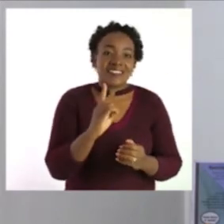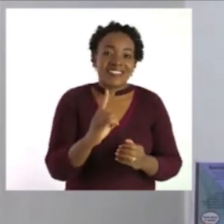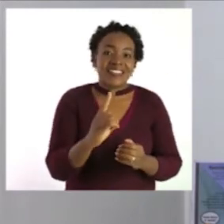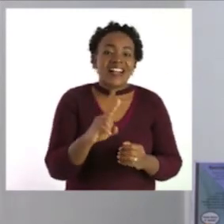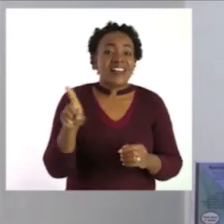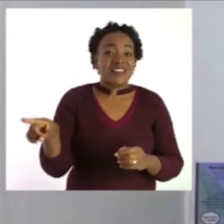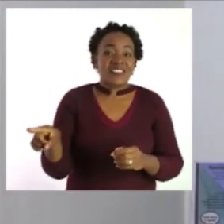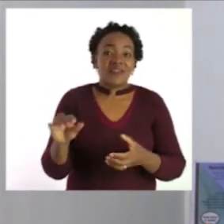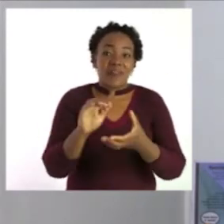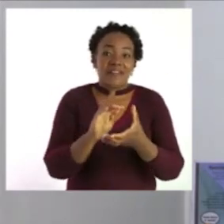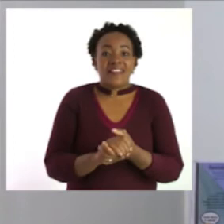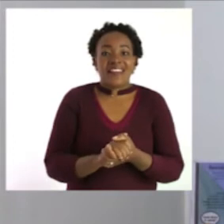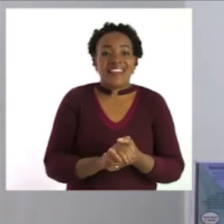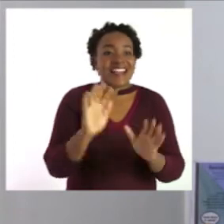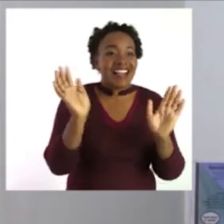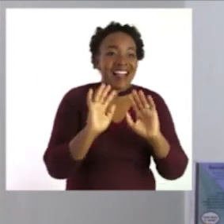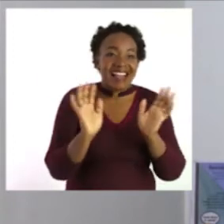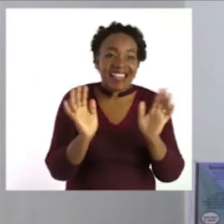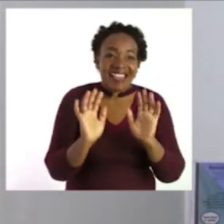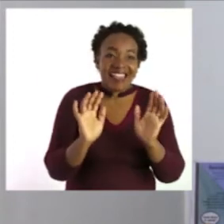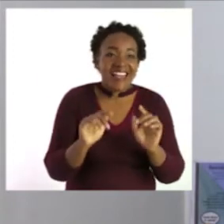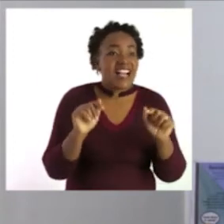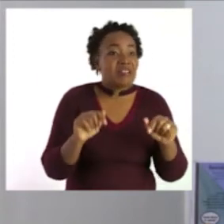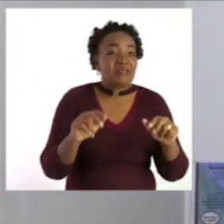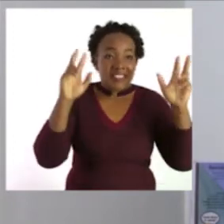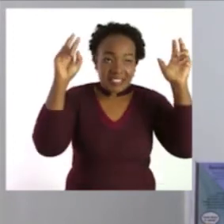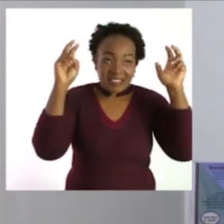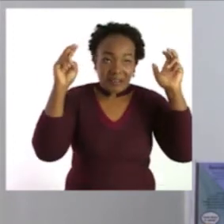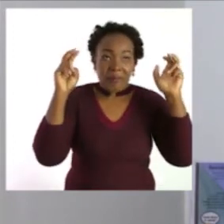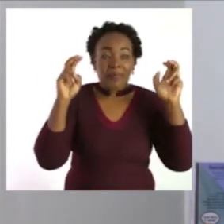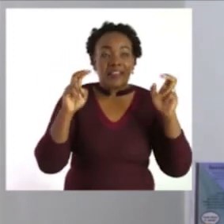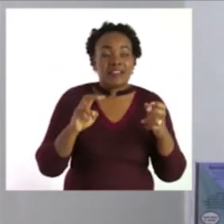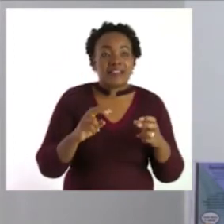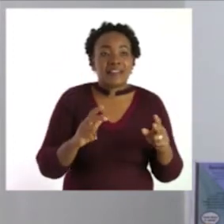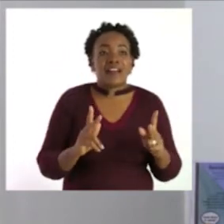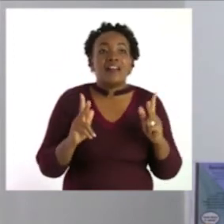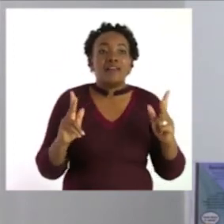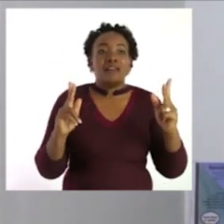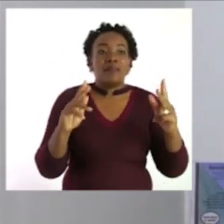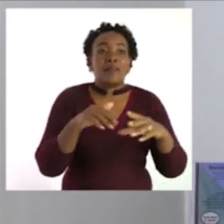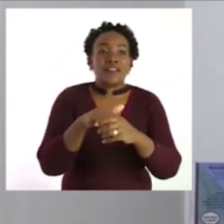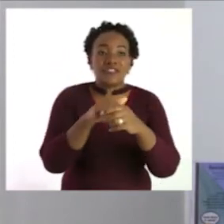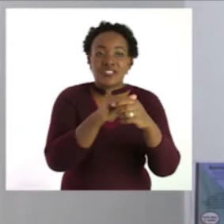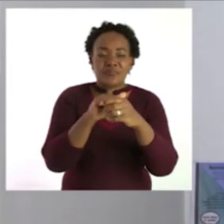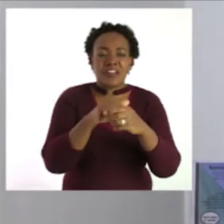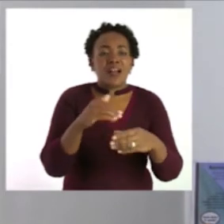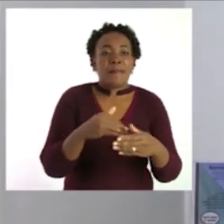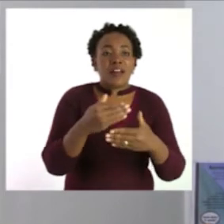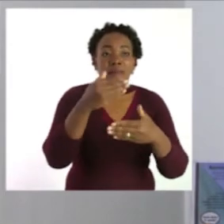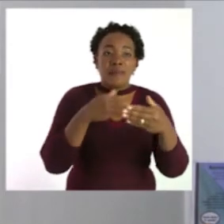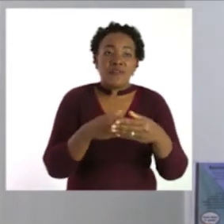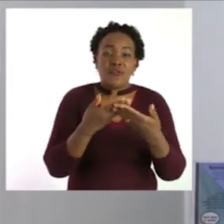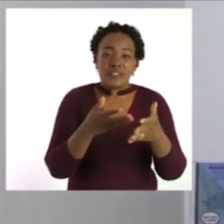hello okay okay the theme for this week is public transport but before we begin